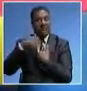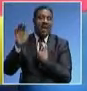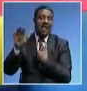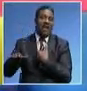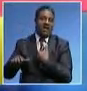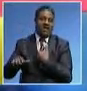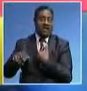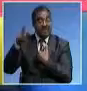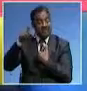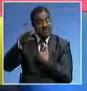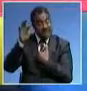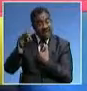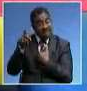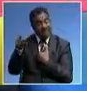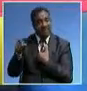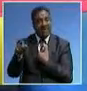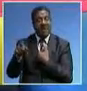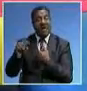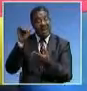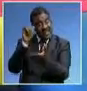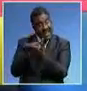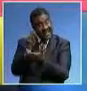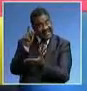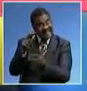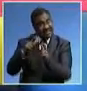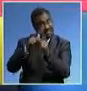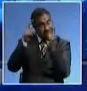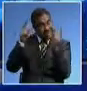that must be brought to an end.